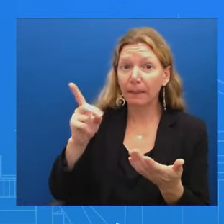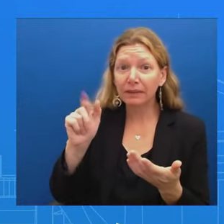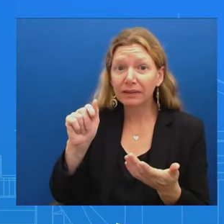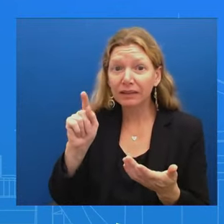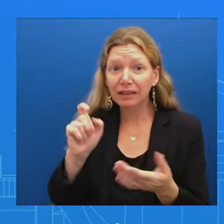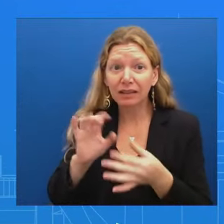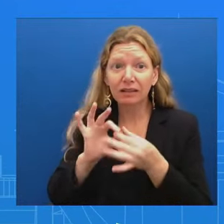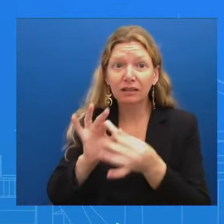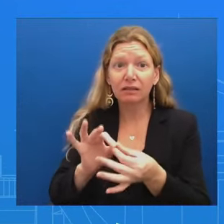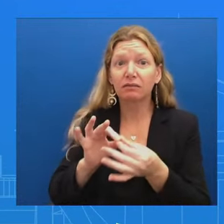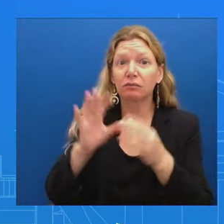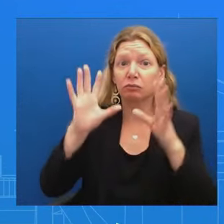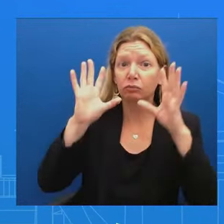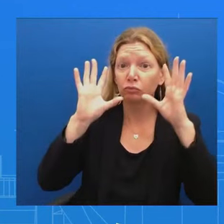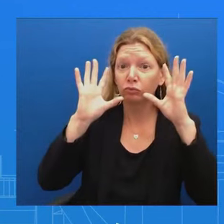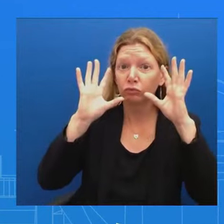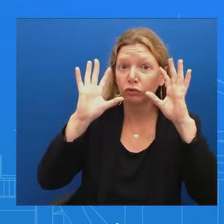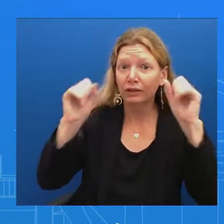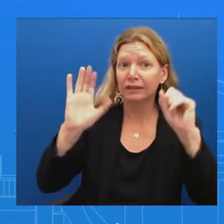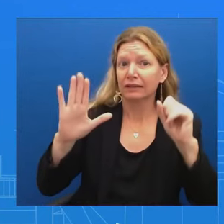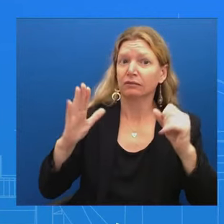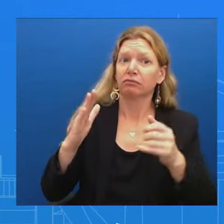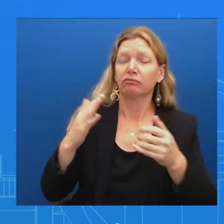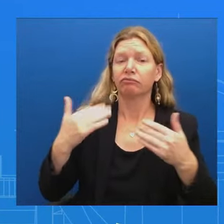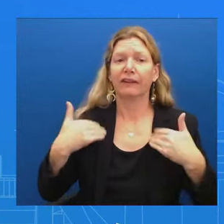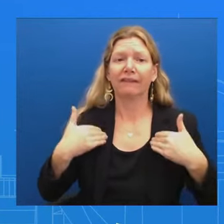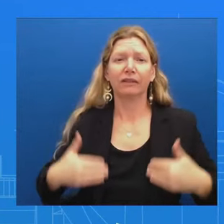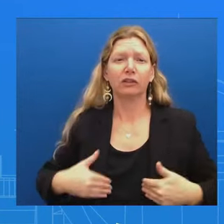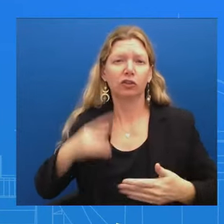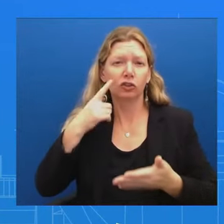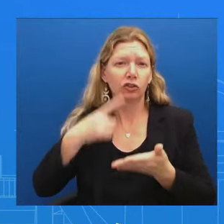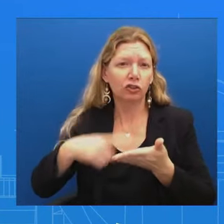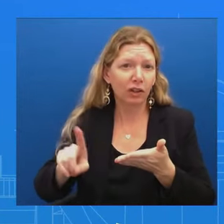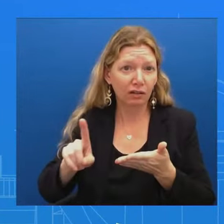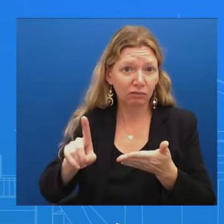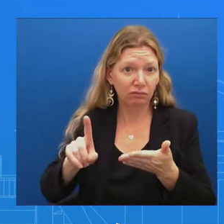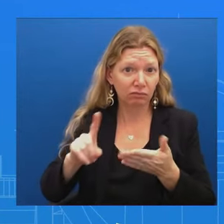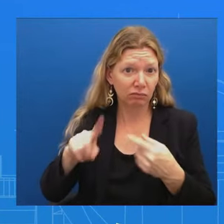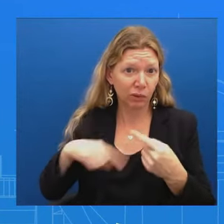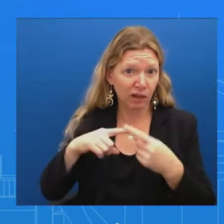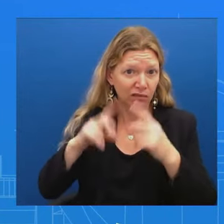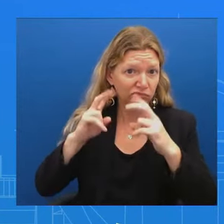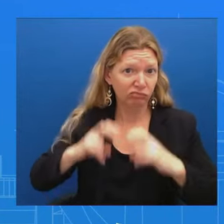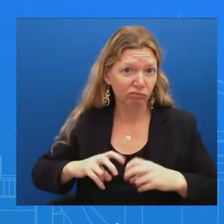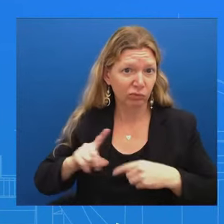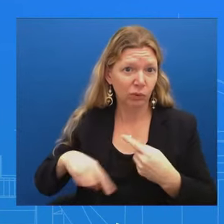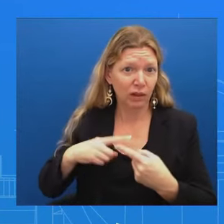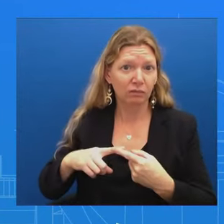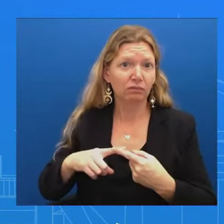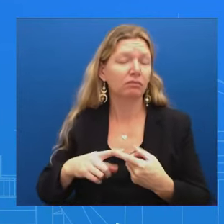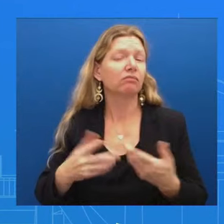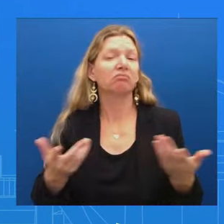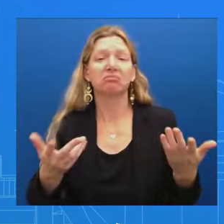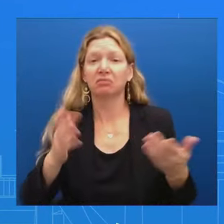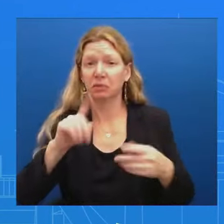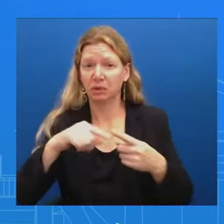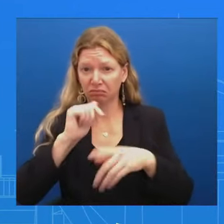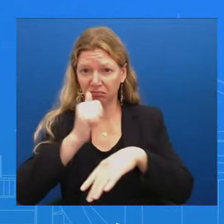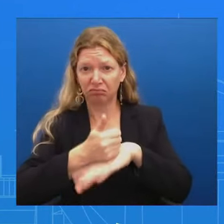have information on that Obviously we will certainly share that with all of you It will be transparent There will be a